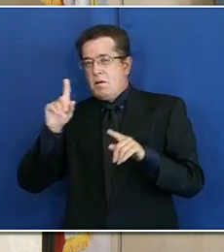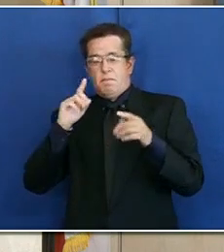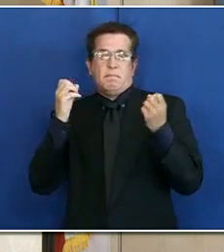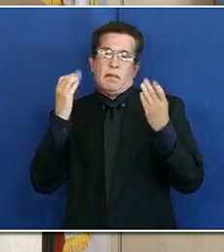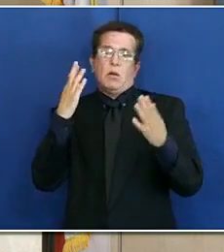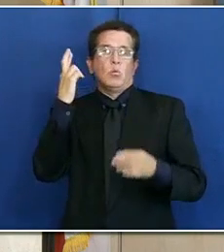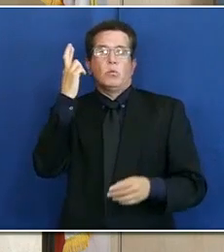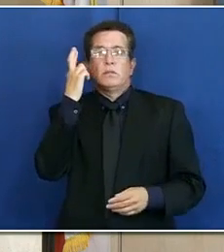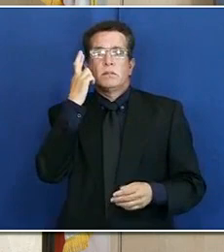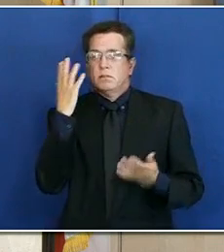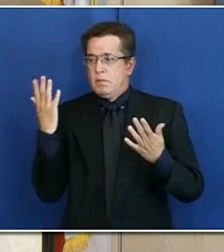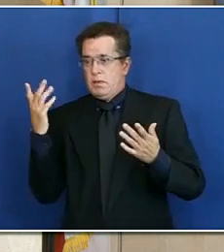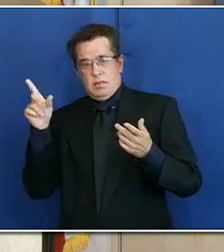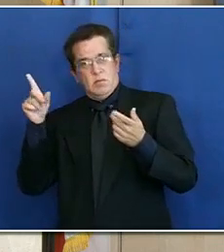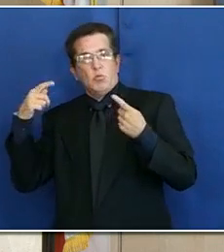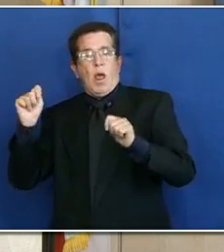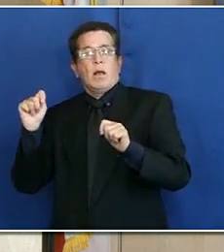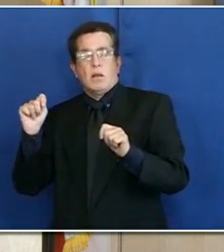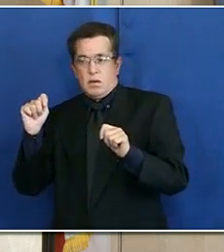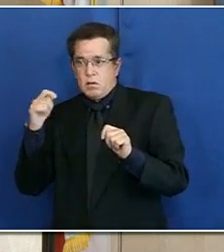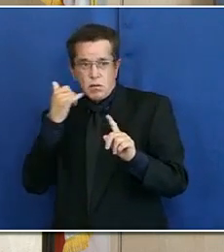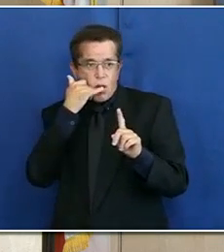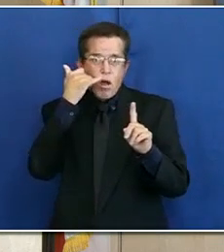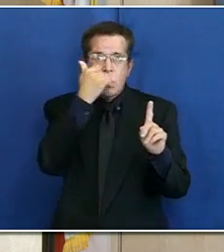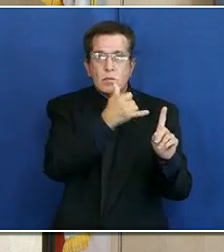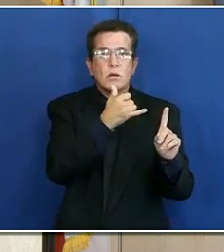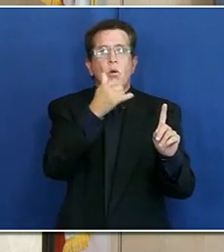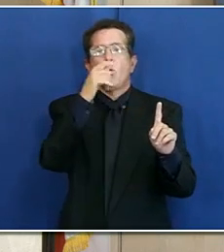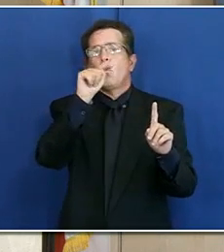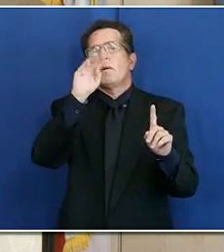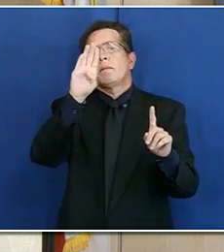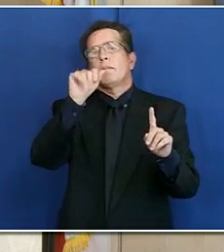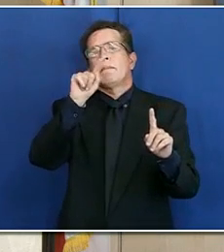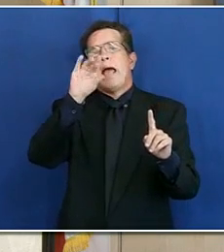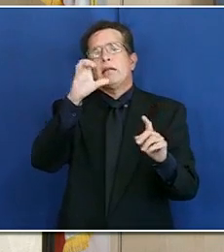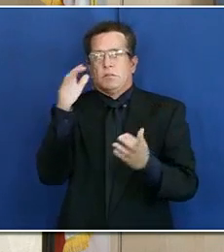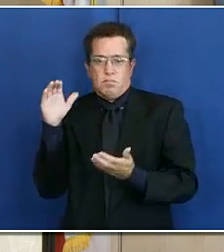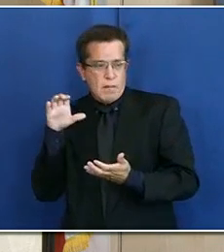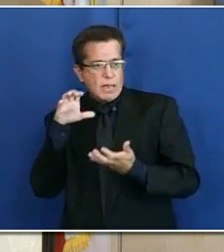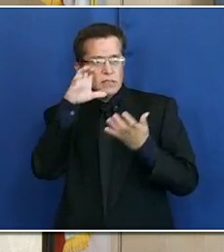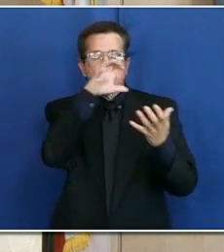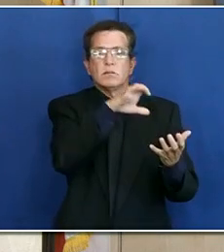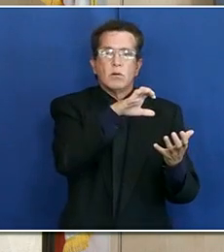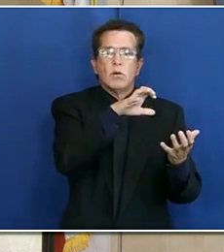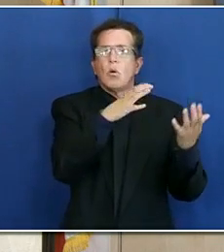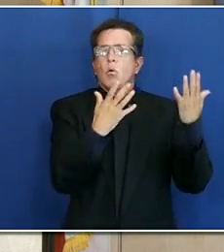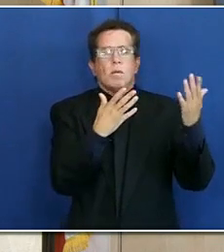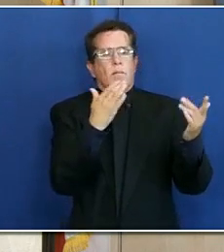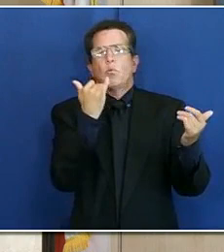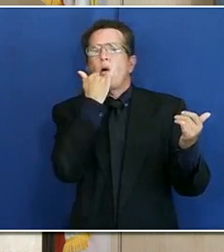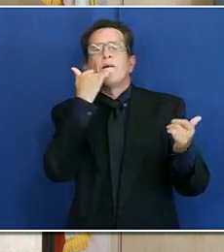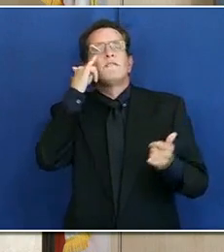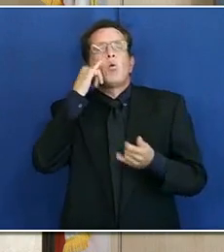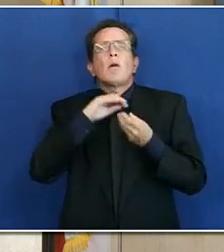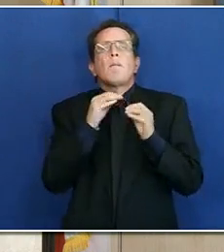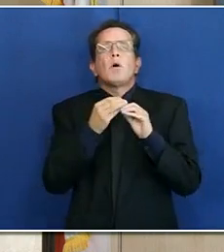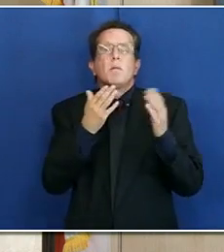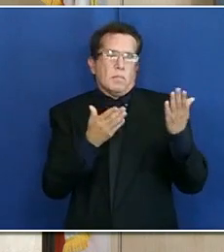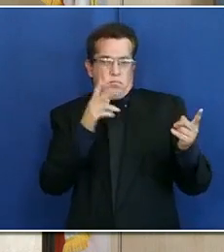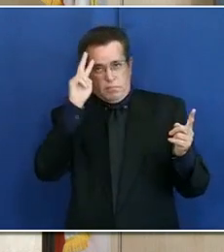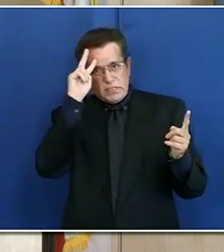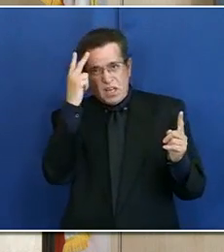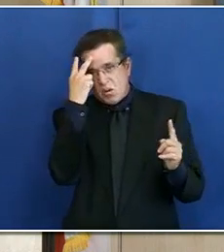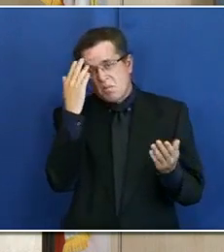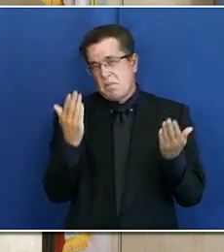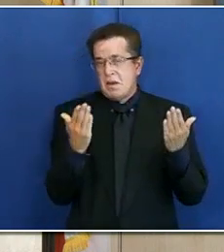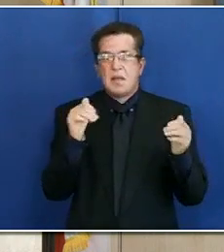not been contacted. It could have been bad contact information, a phone number that was transposed wrong on the form. It